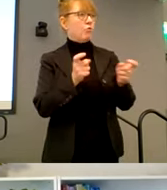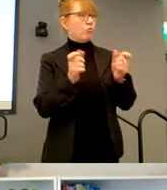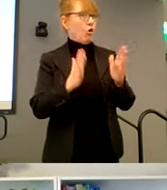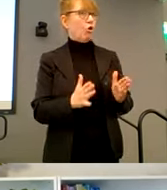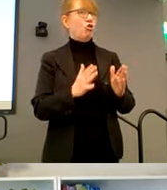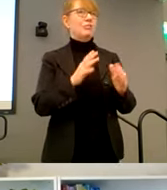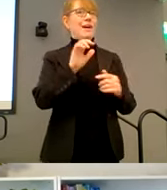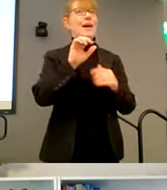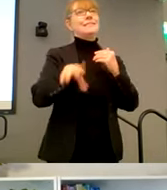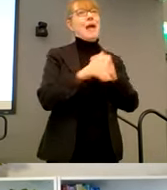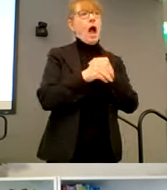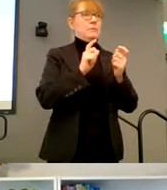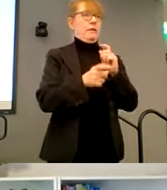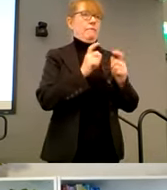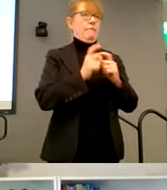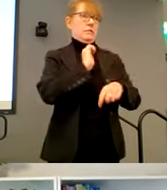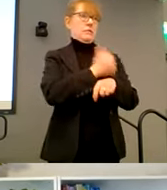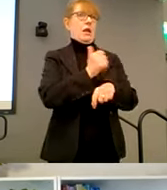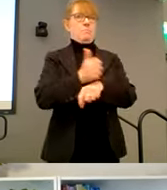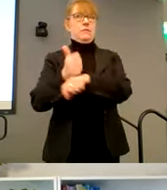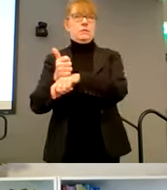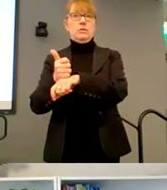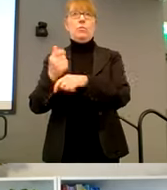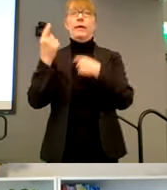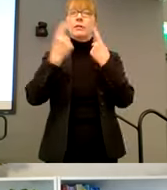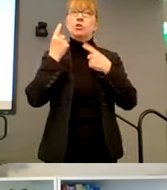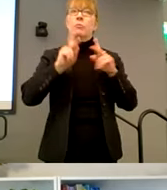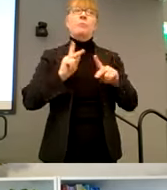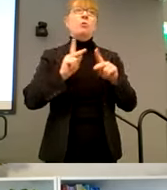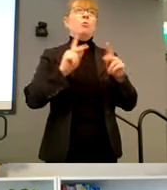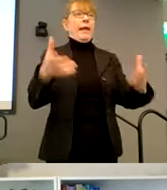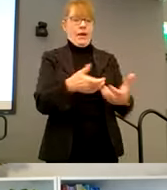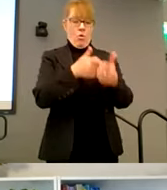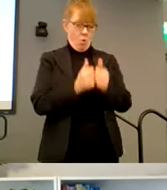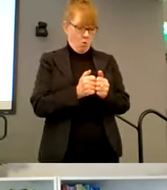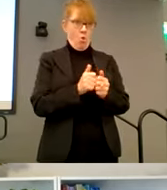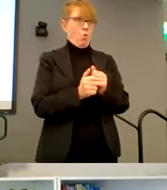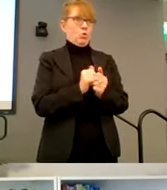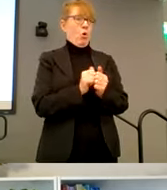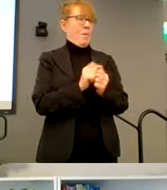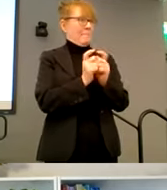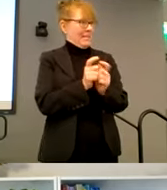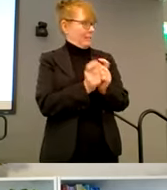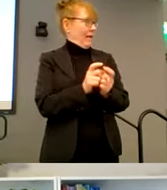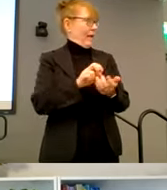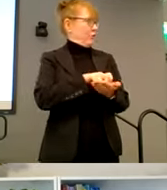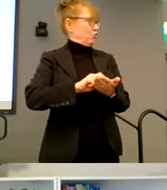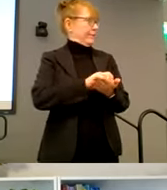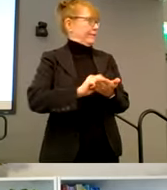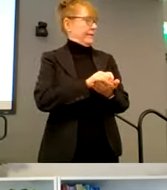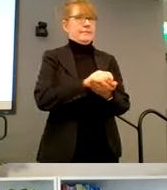we think about disabilities with people with, uh, who are unable to hold these controllers or manipulate the buttons or joysticks associated with that.